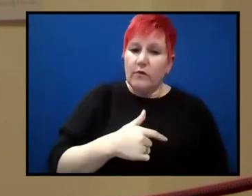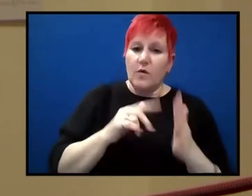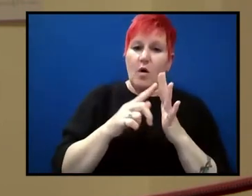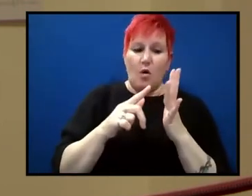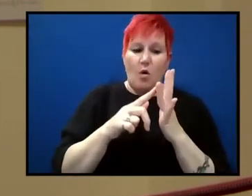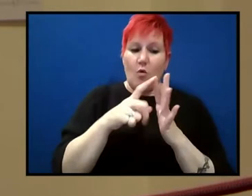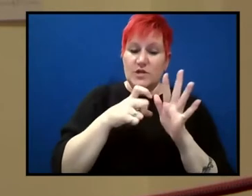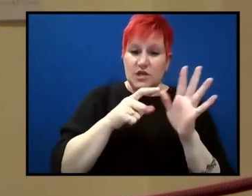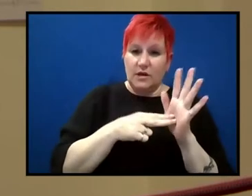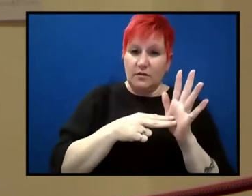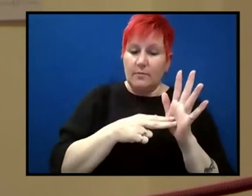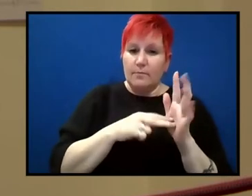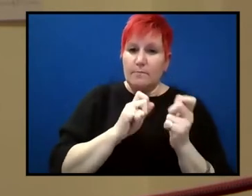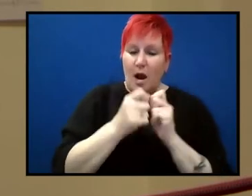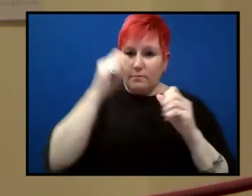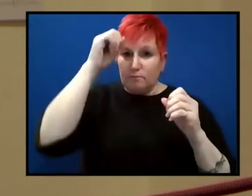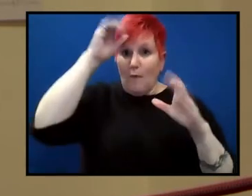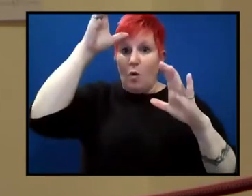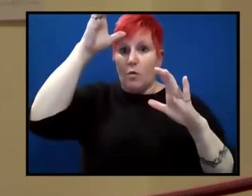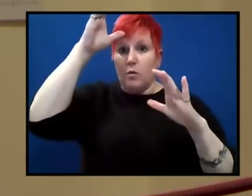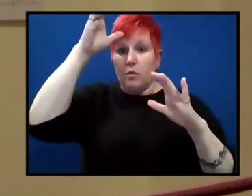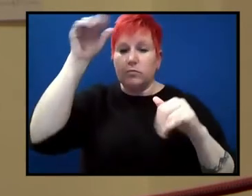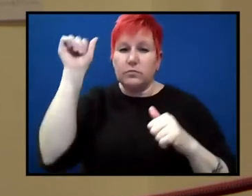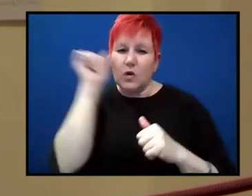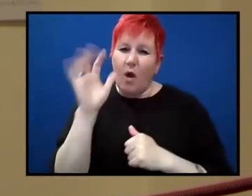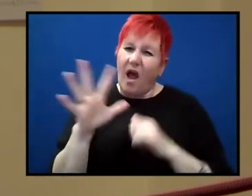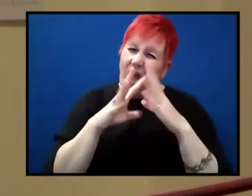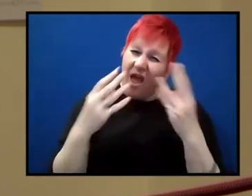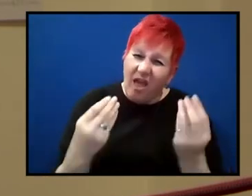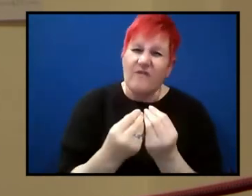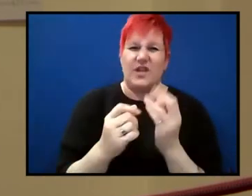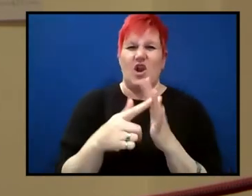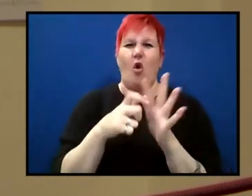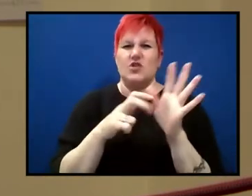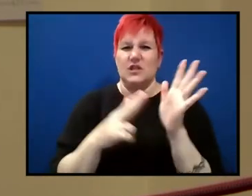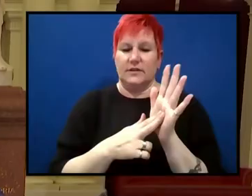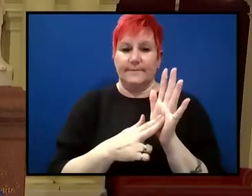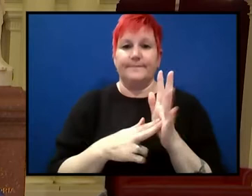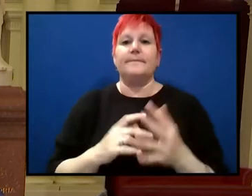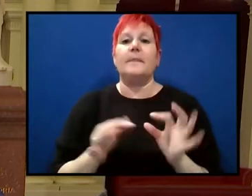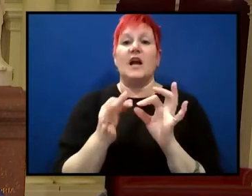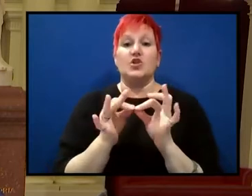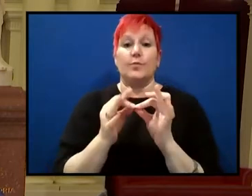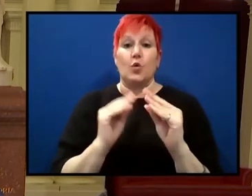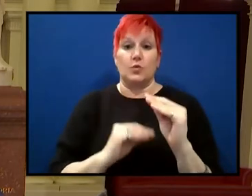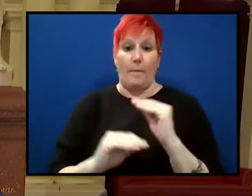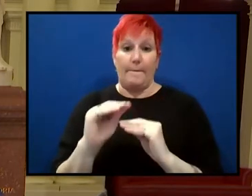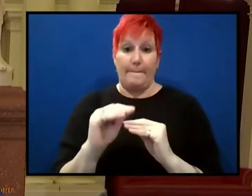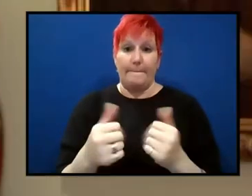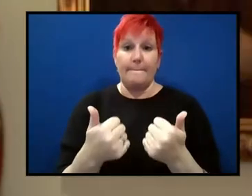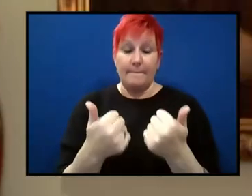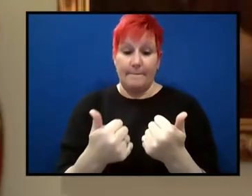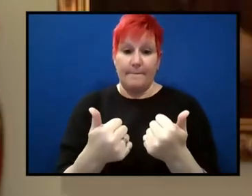huge amount in about three years. And it was staggering. Yeah. And, and Sandra, you obviously